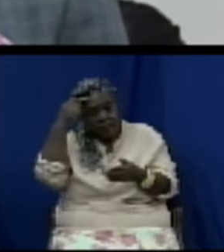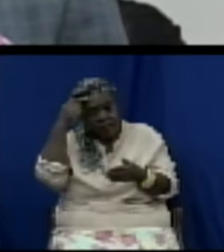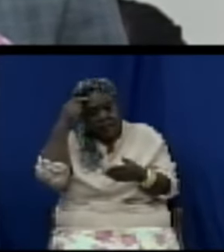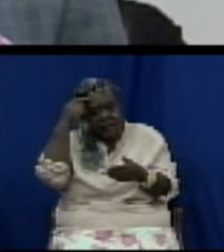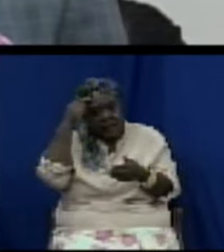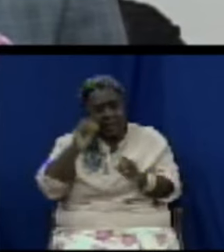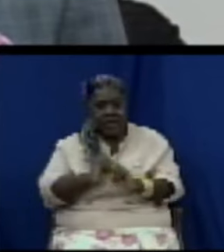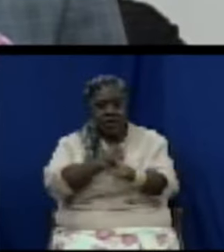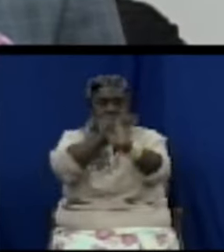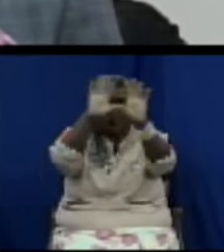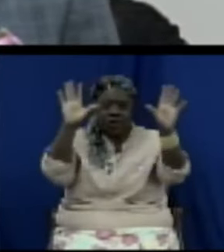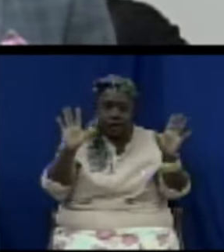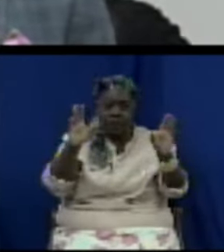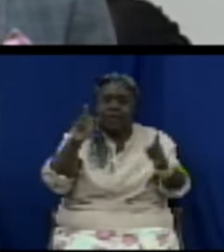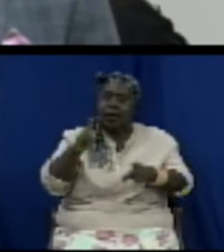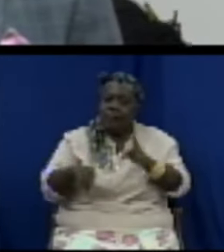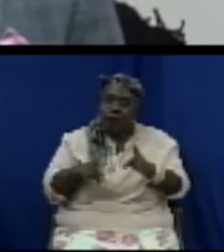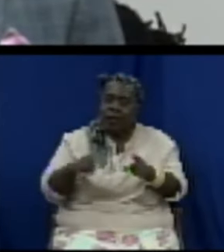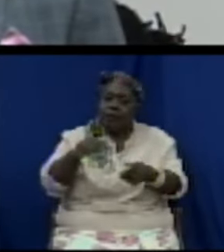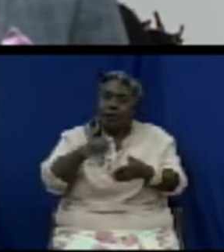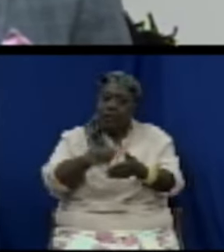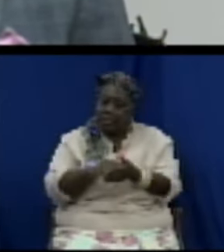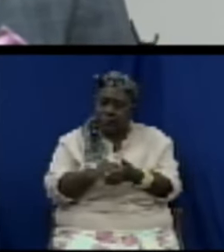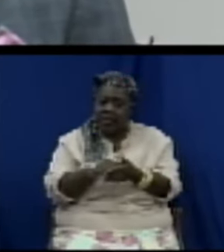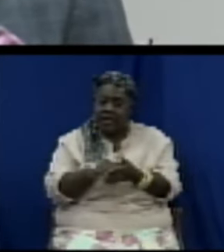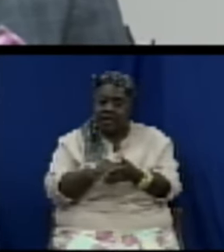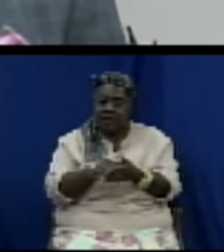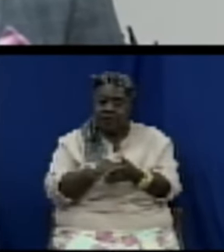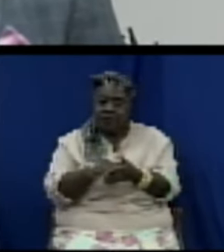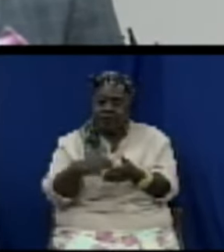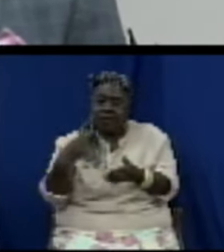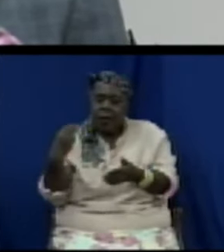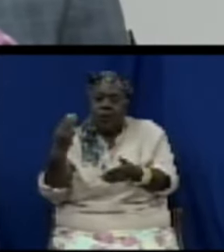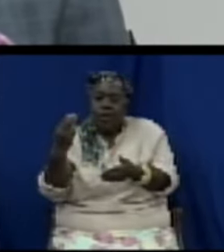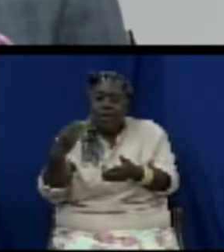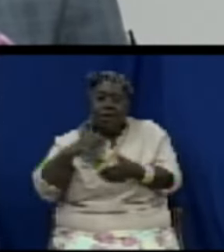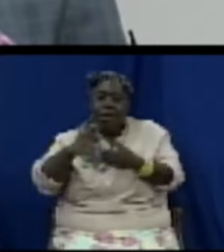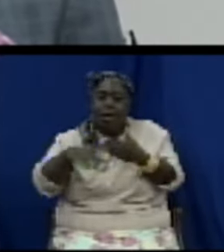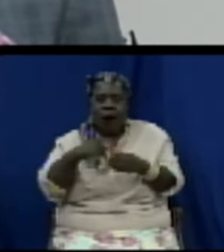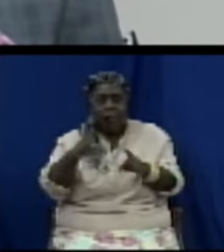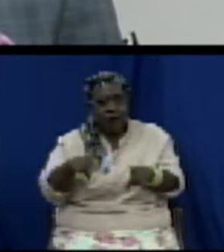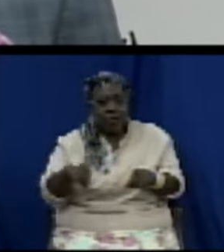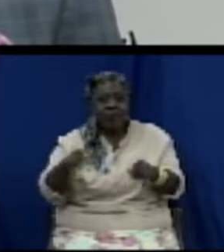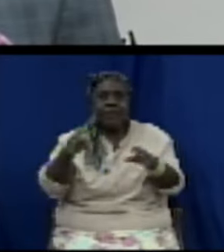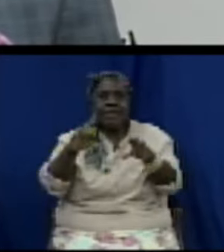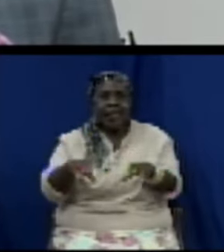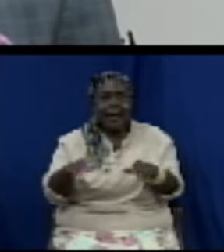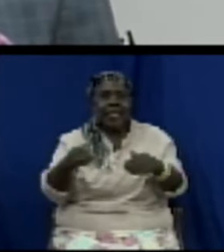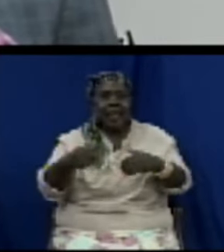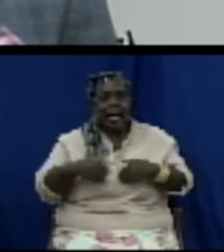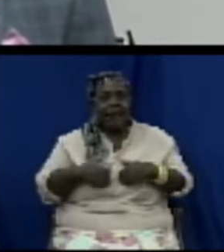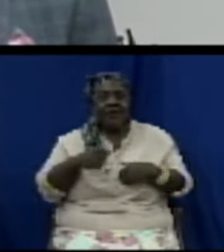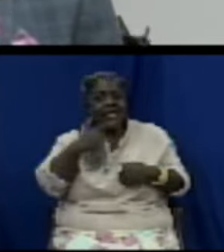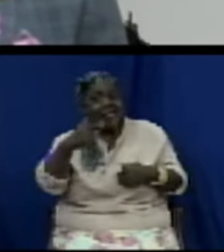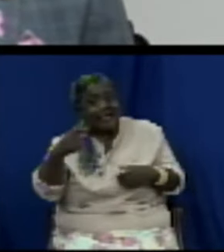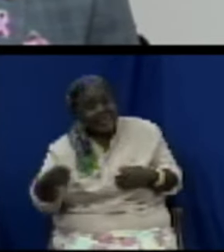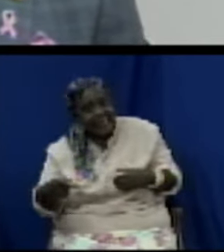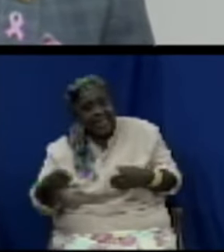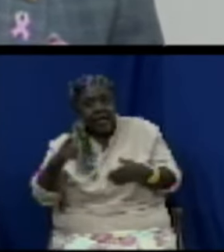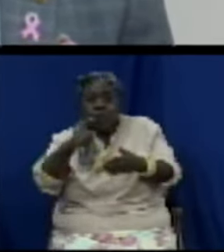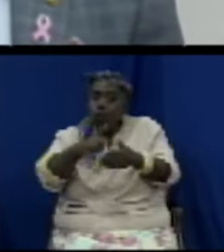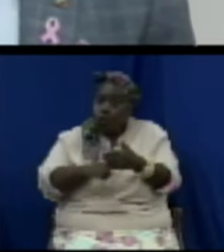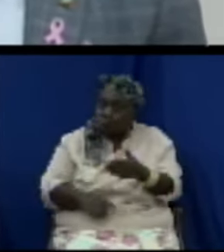to make sure that the people of St. Kitts and Nevis would have a say, at least in the budget